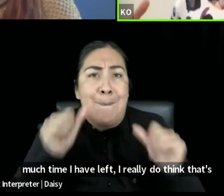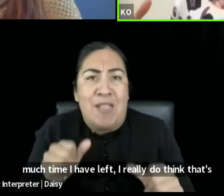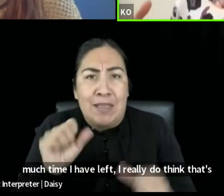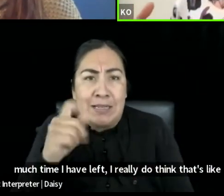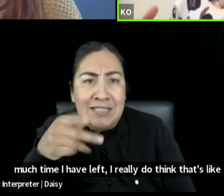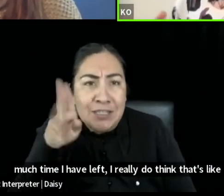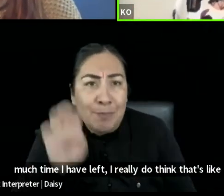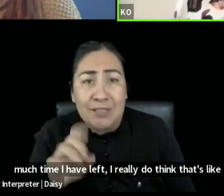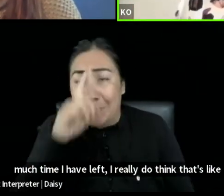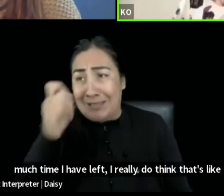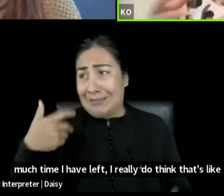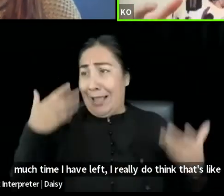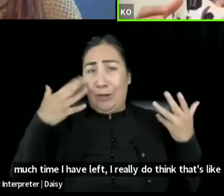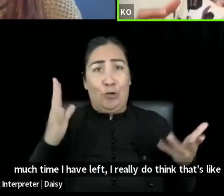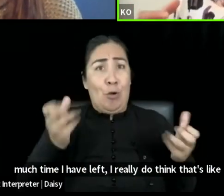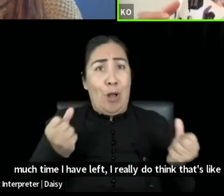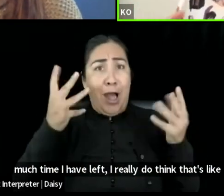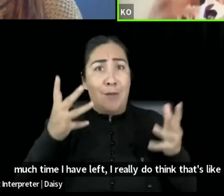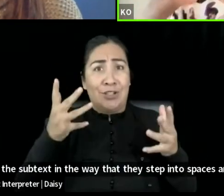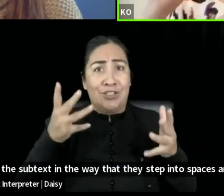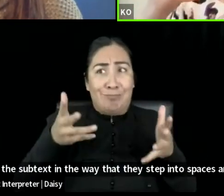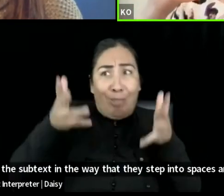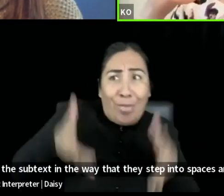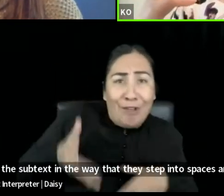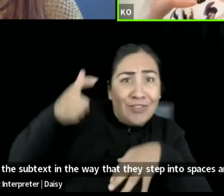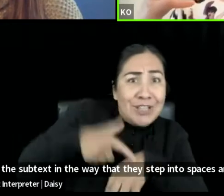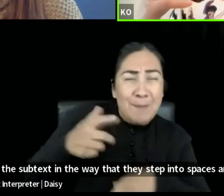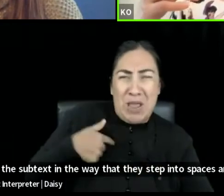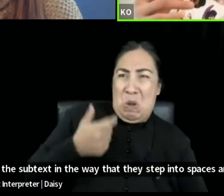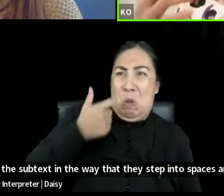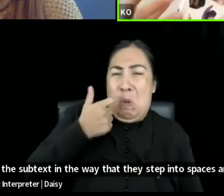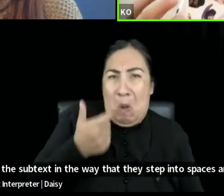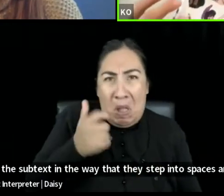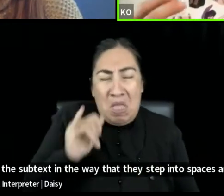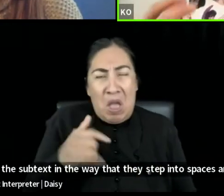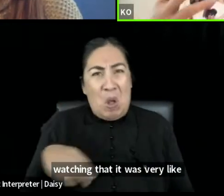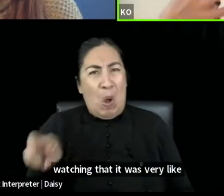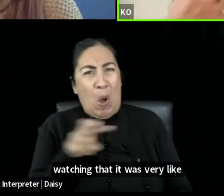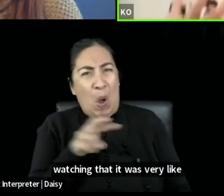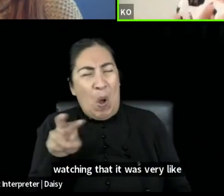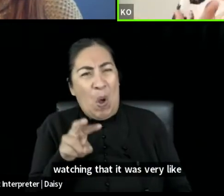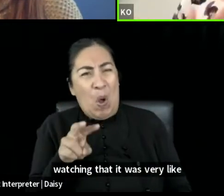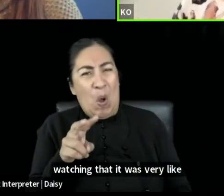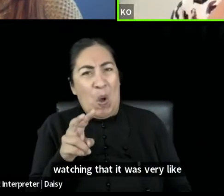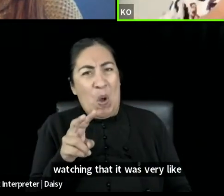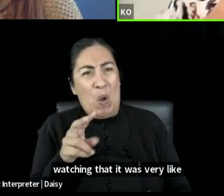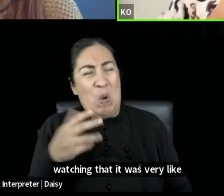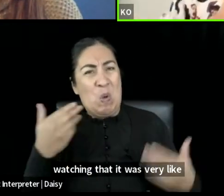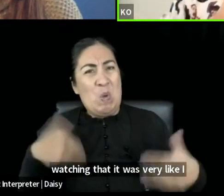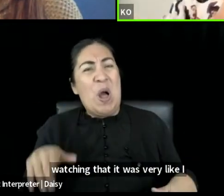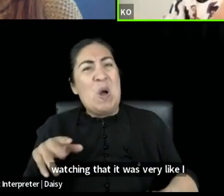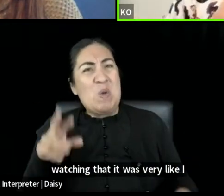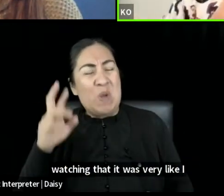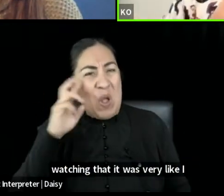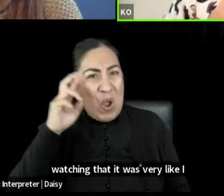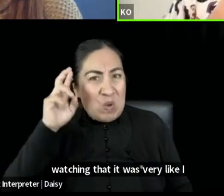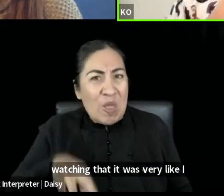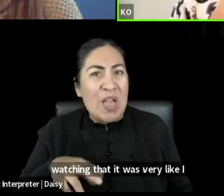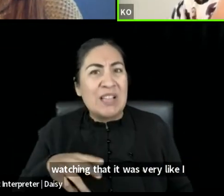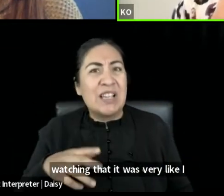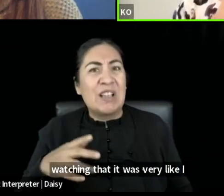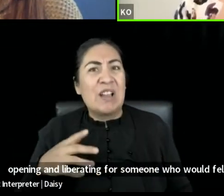that they step into the spaces and watching that. It was very like eyeopening and liberating for someone who had felt like,